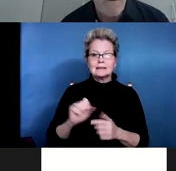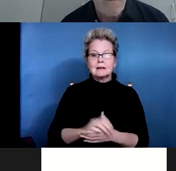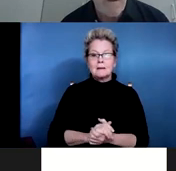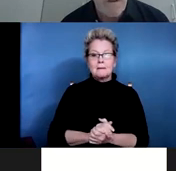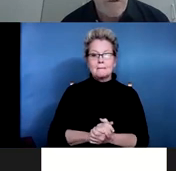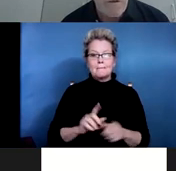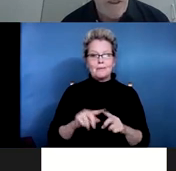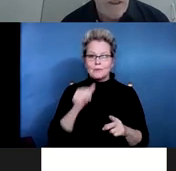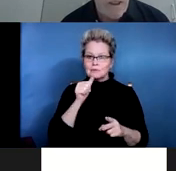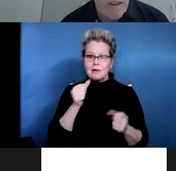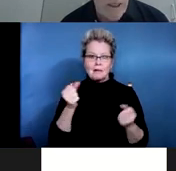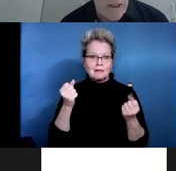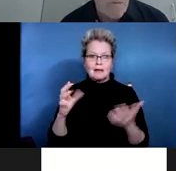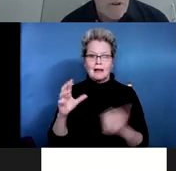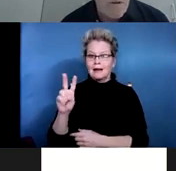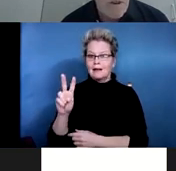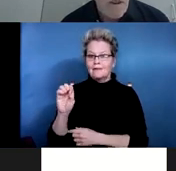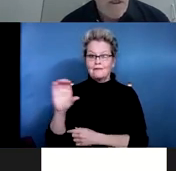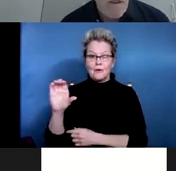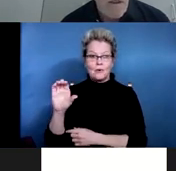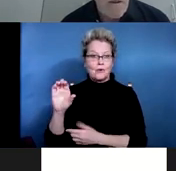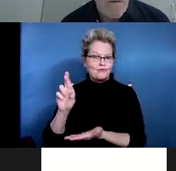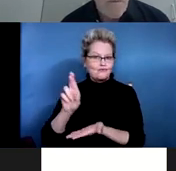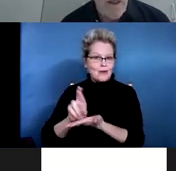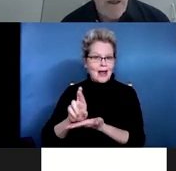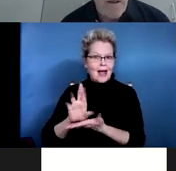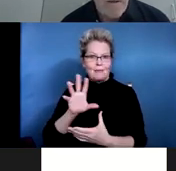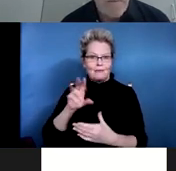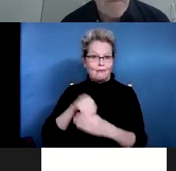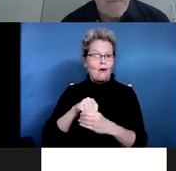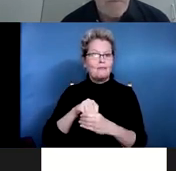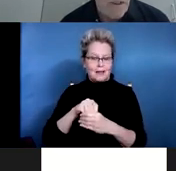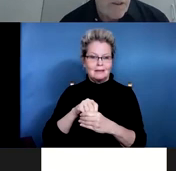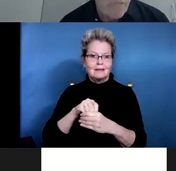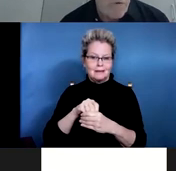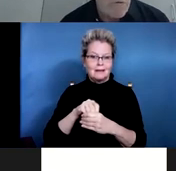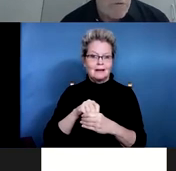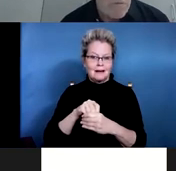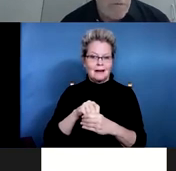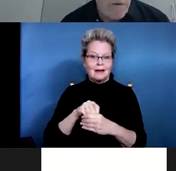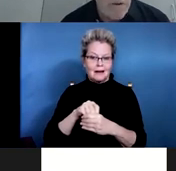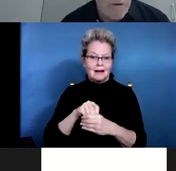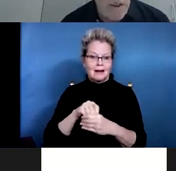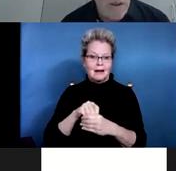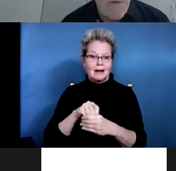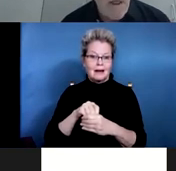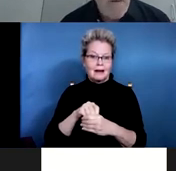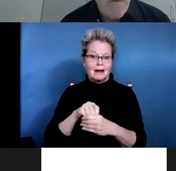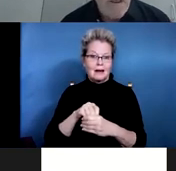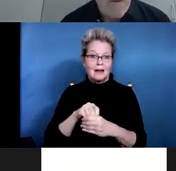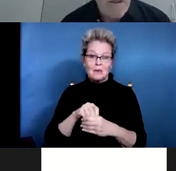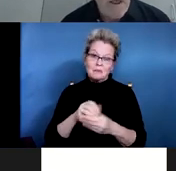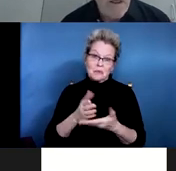vocational rehabilitation engagement, um, um, even though there's, there is some,